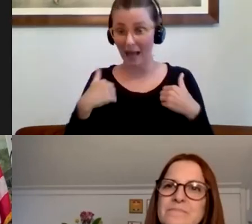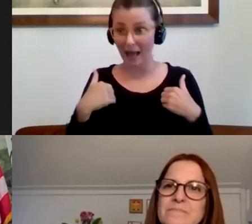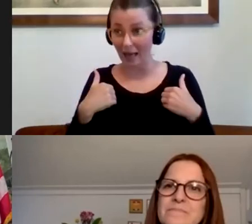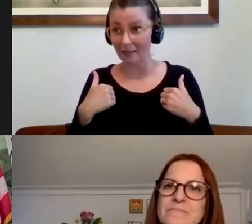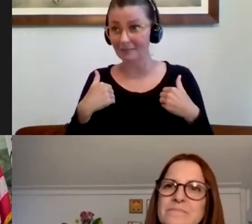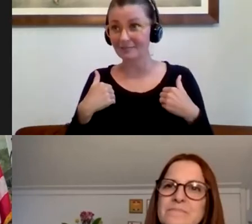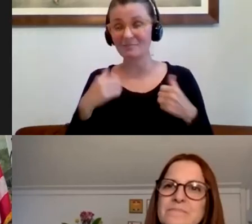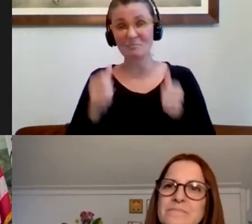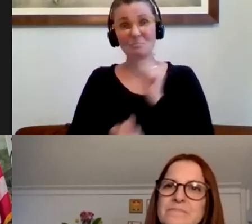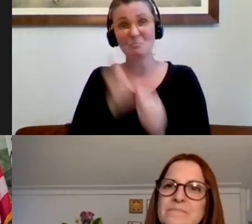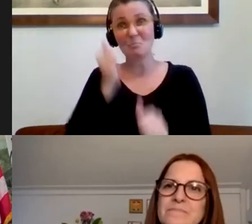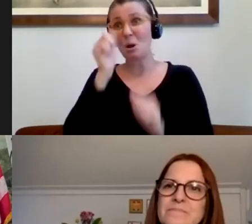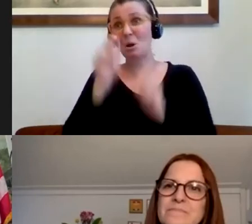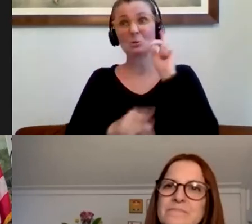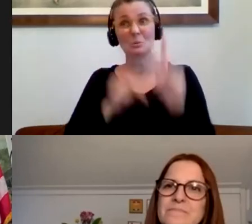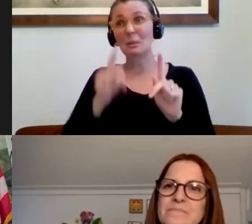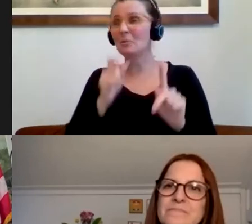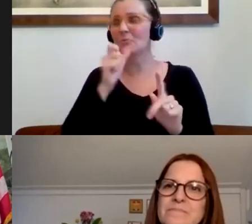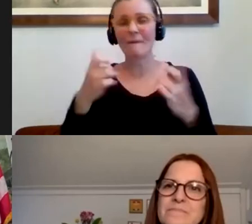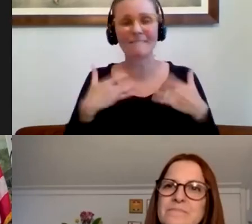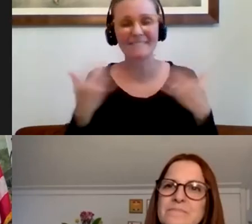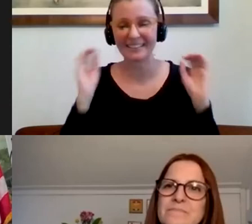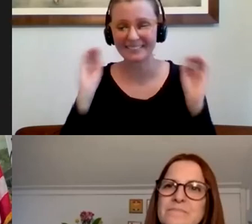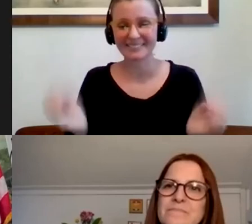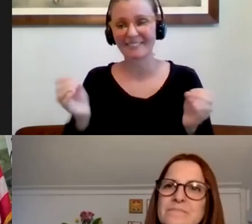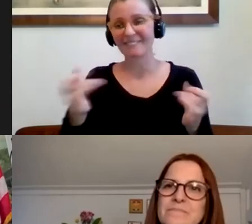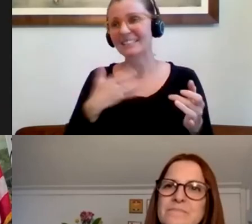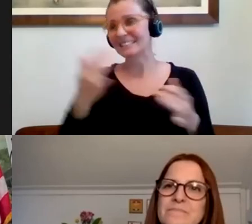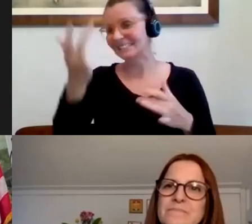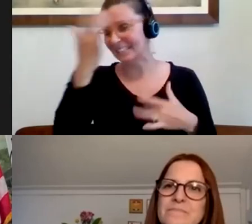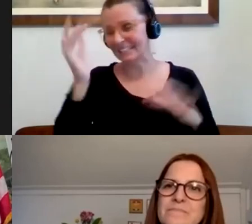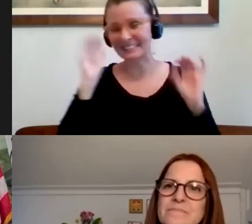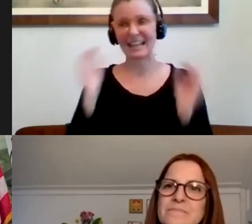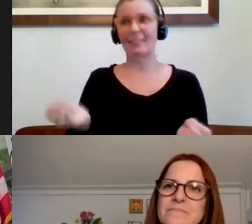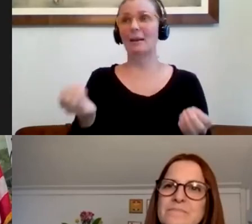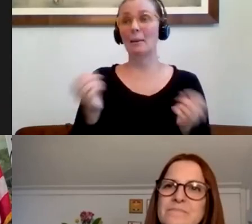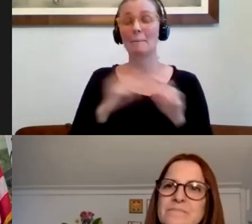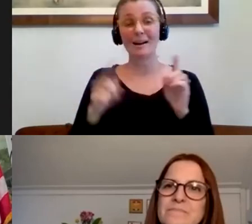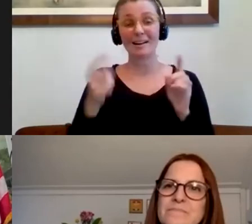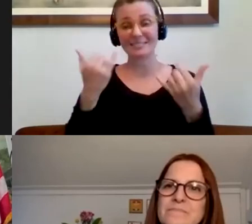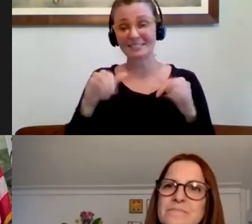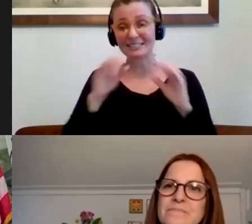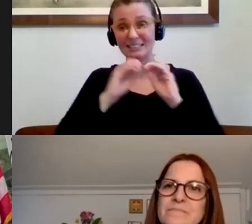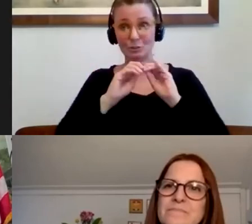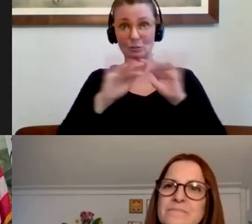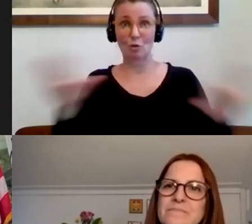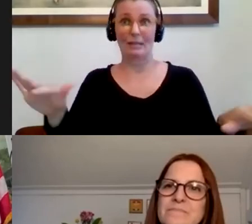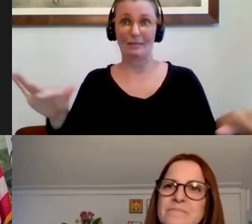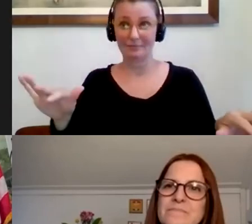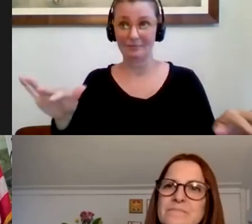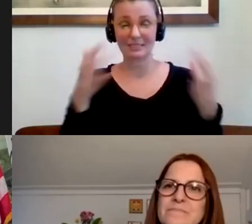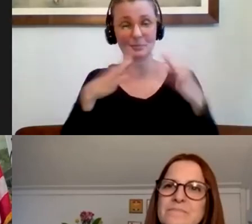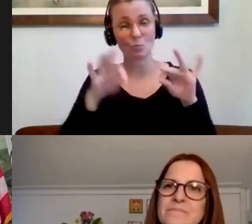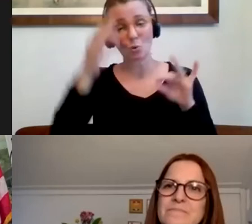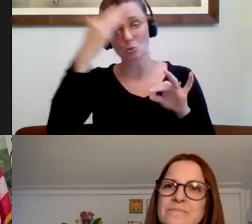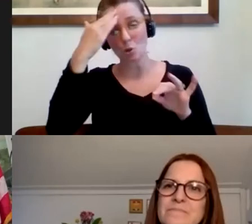and yet they can still spread the virus. That's why it's important if you know, to know if you do have that virus inside of you. So you